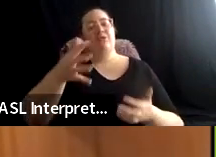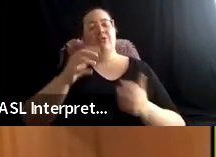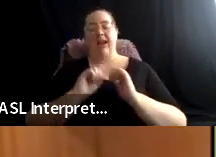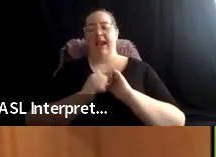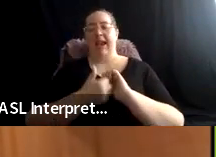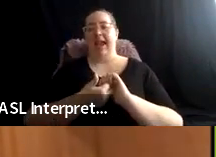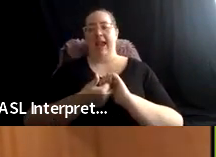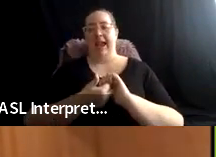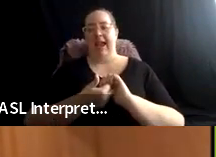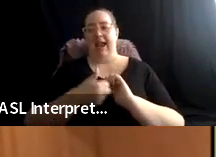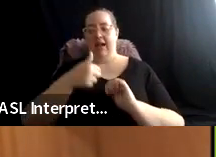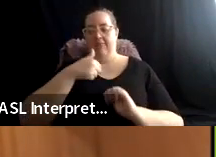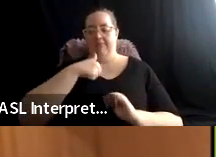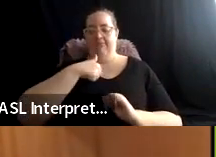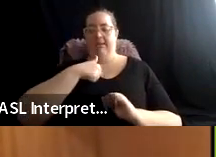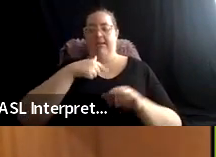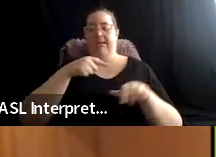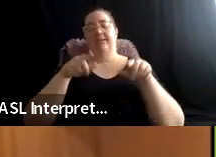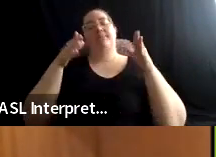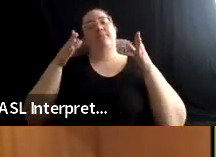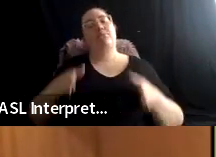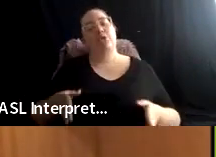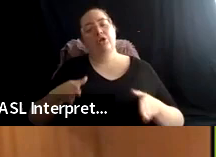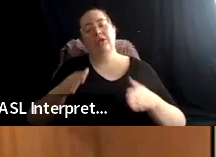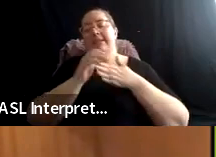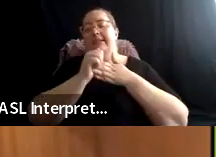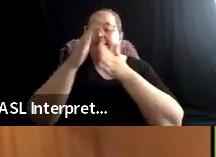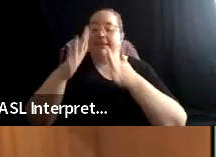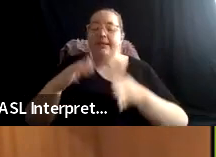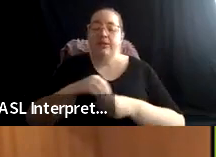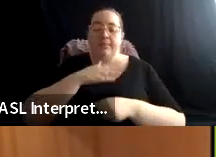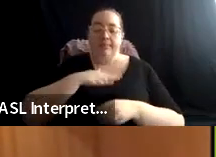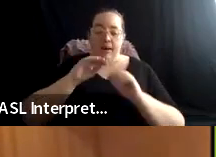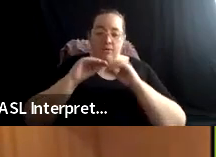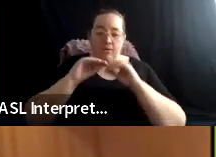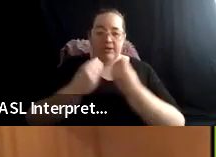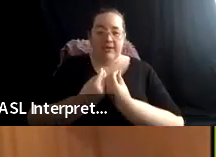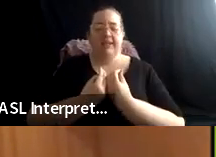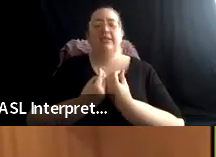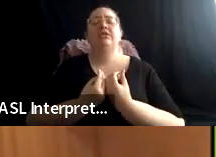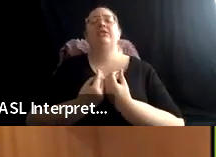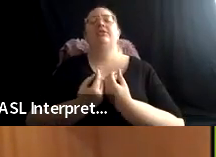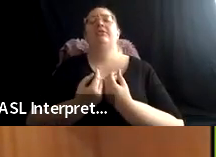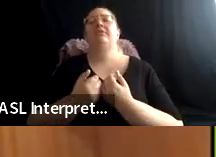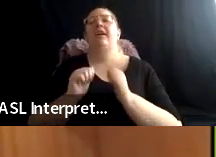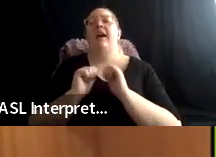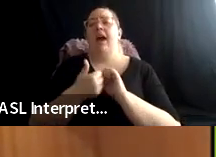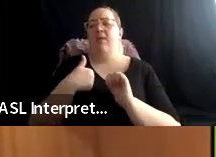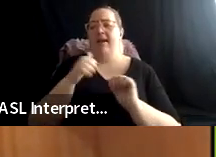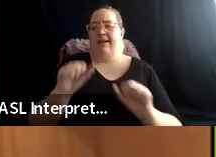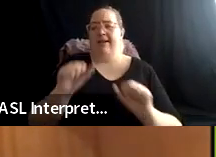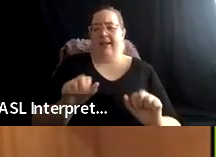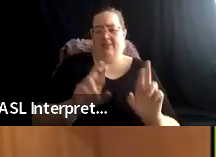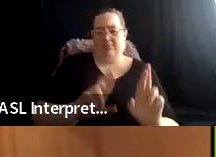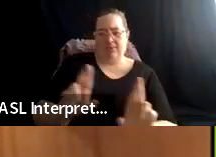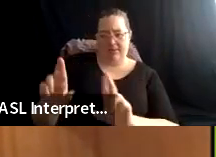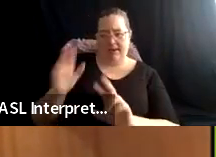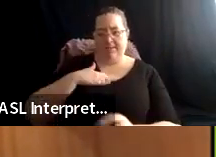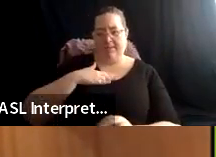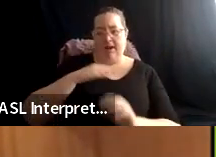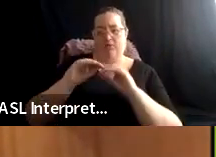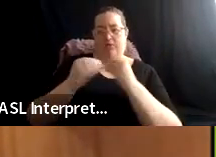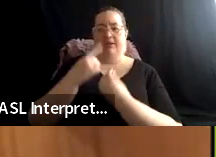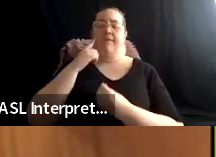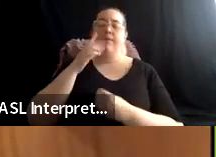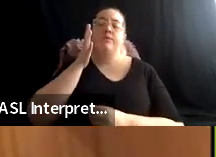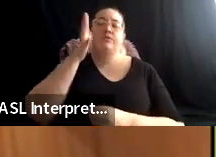an individual, how can I, as a leader within my organization, prepare the organization for the work that lies ahead and how can